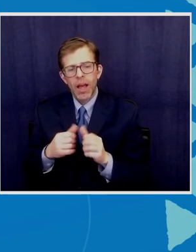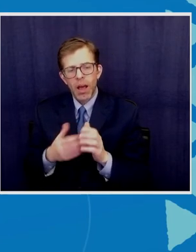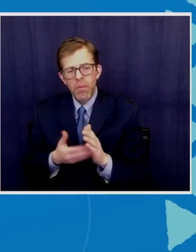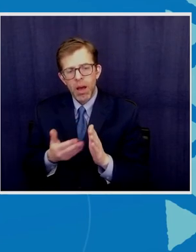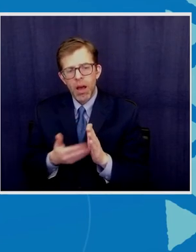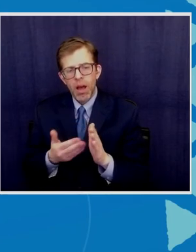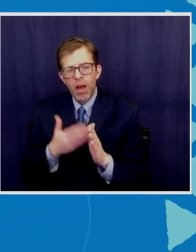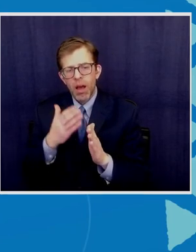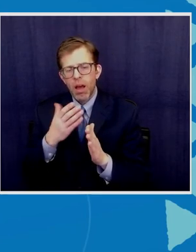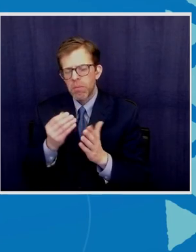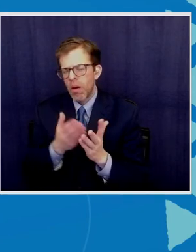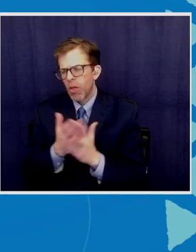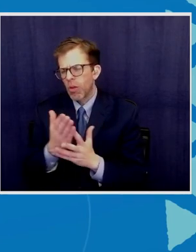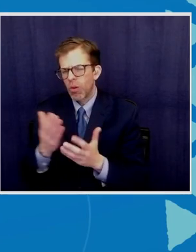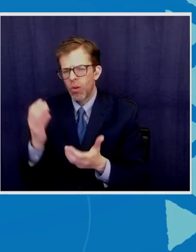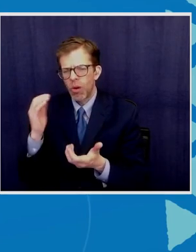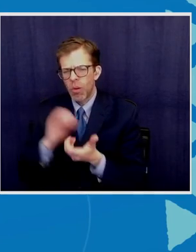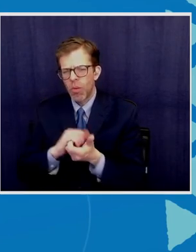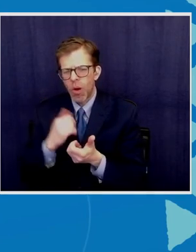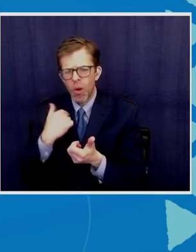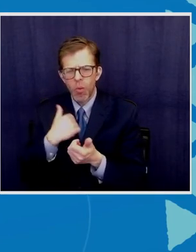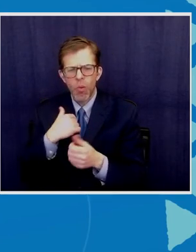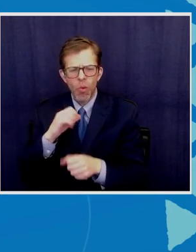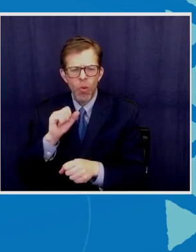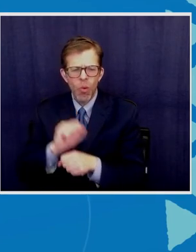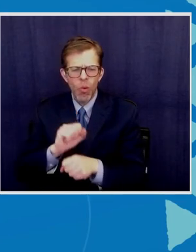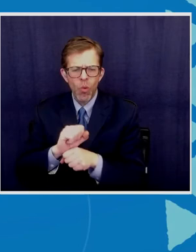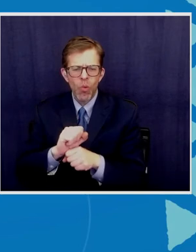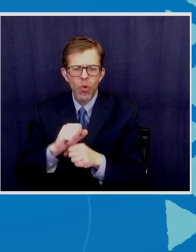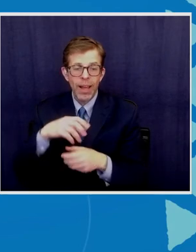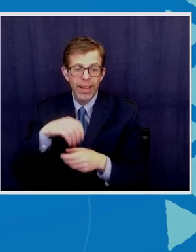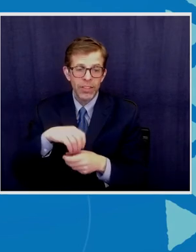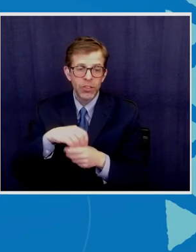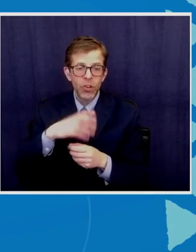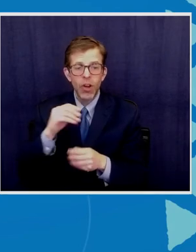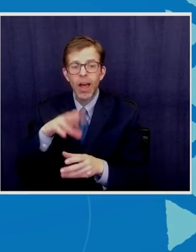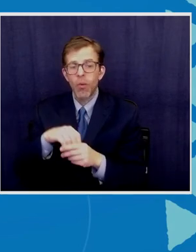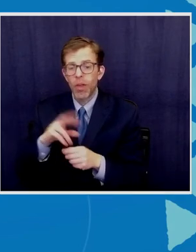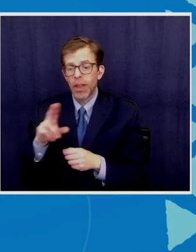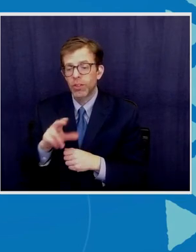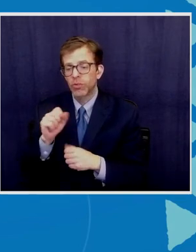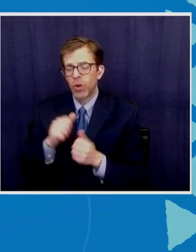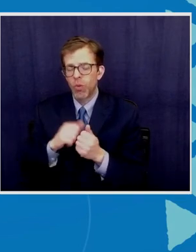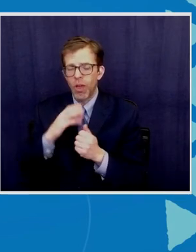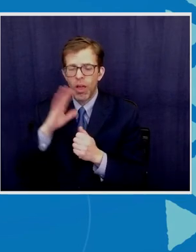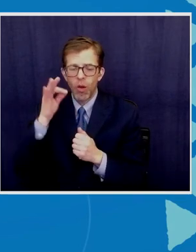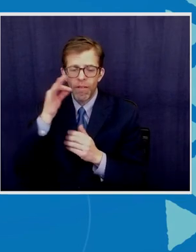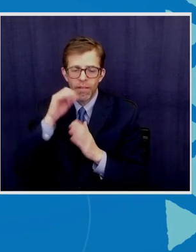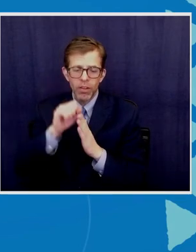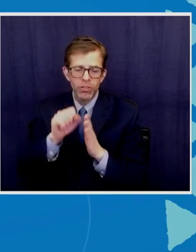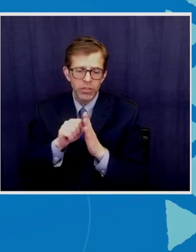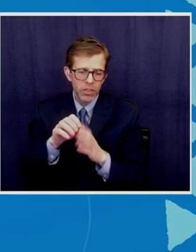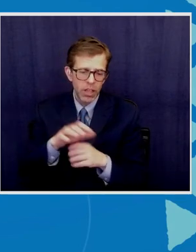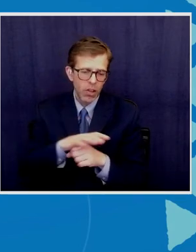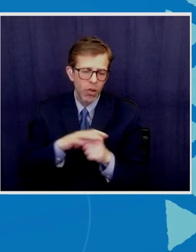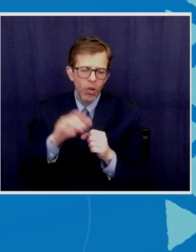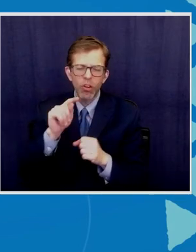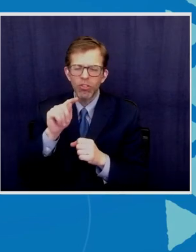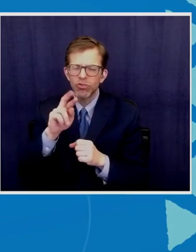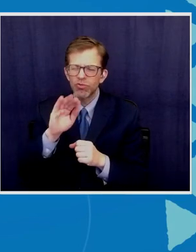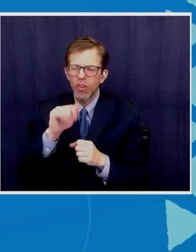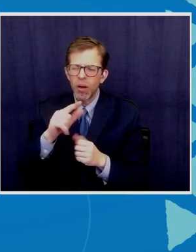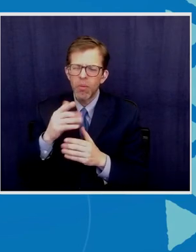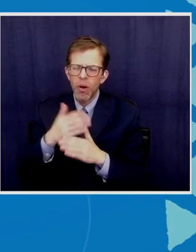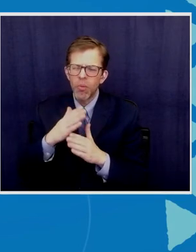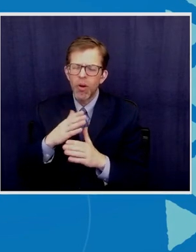partnerships we worked you know internally and within the United States with our federal state local and and tribal partners as well